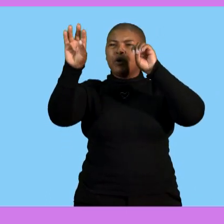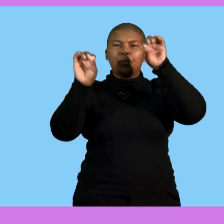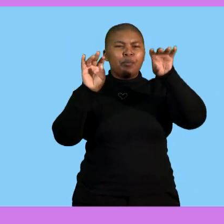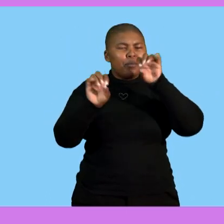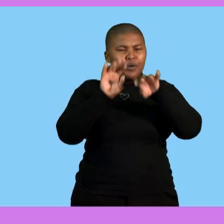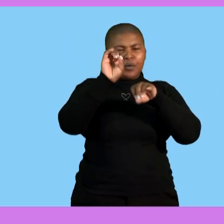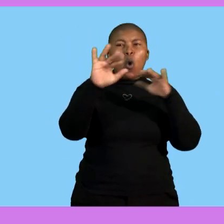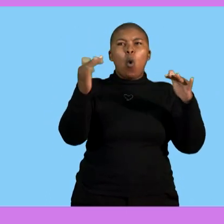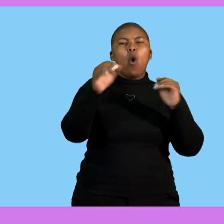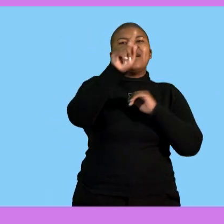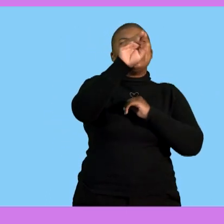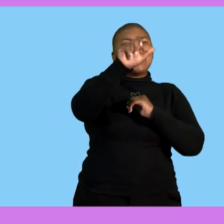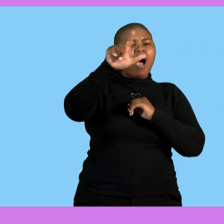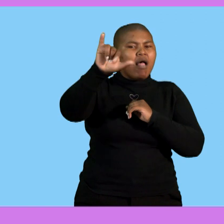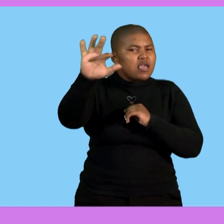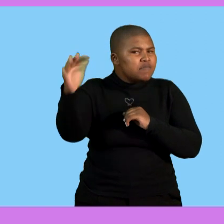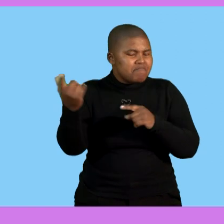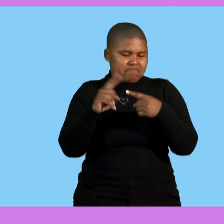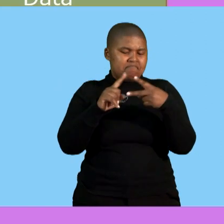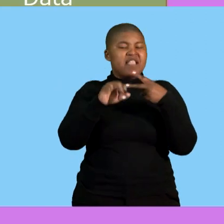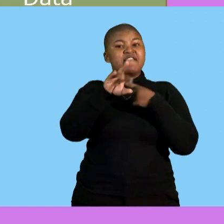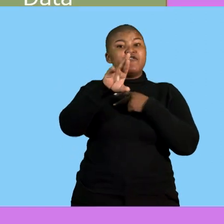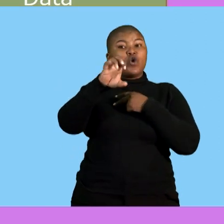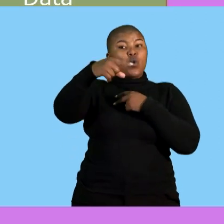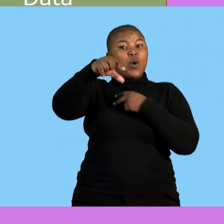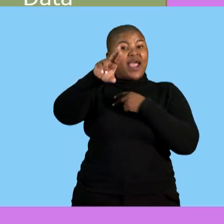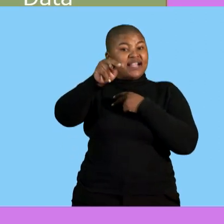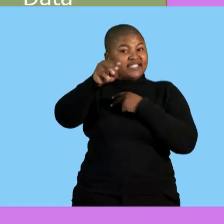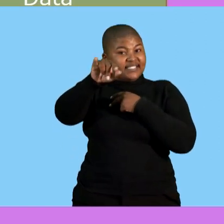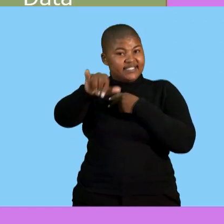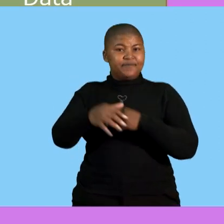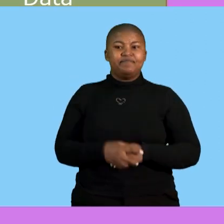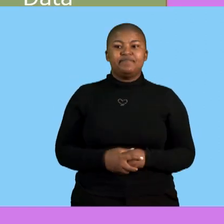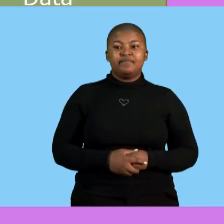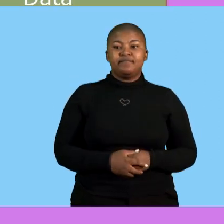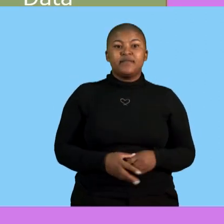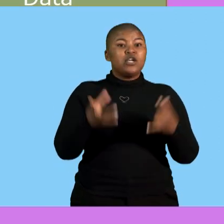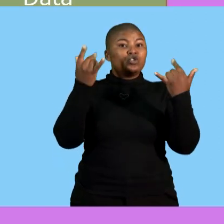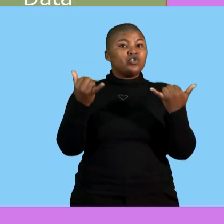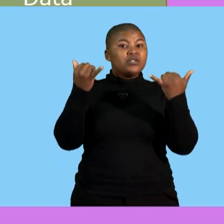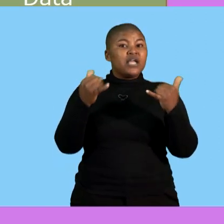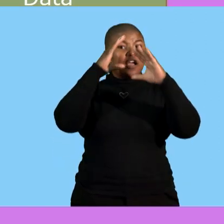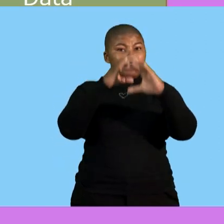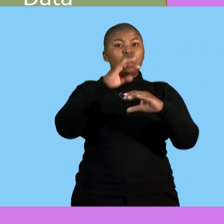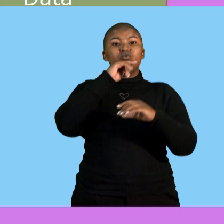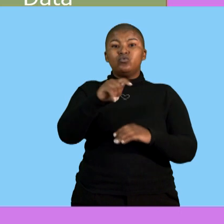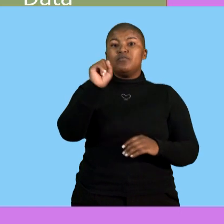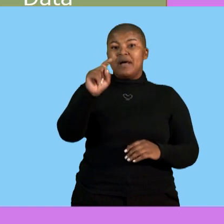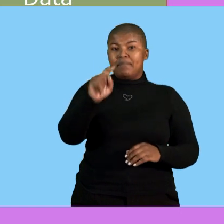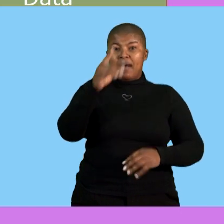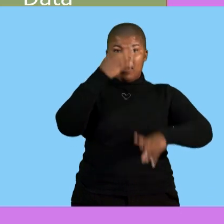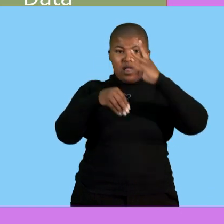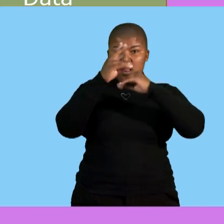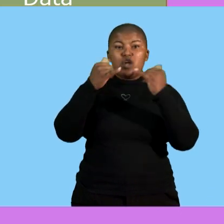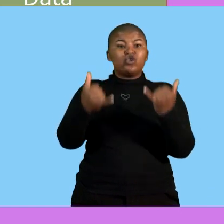intervals or tally tables. Now these are the concepts that we'll be looking at on this